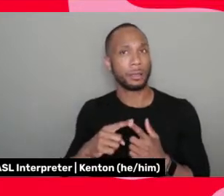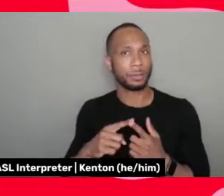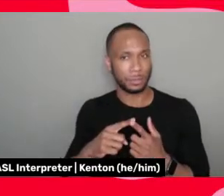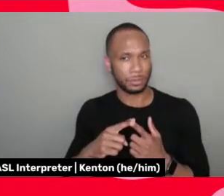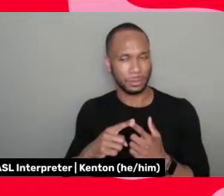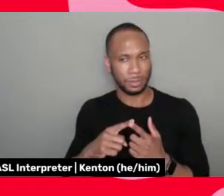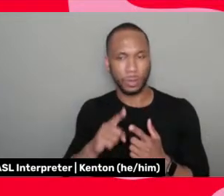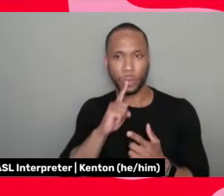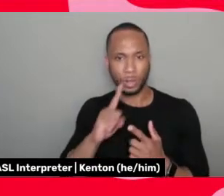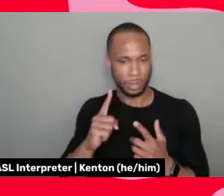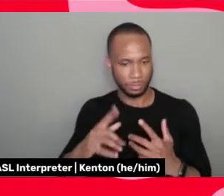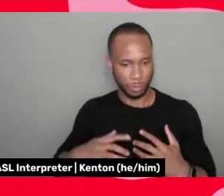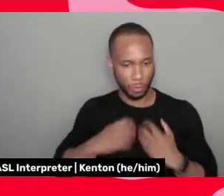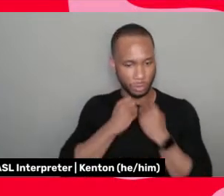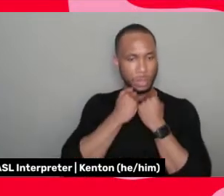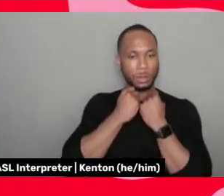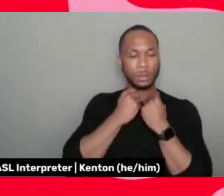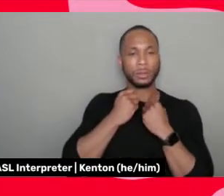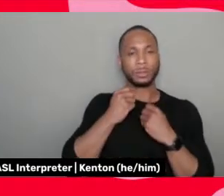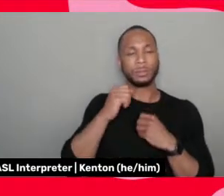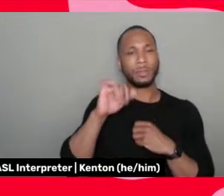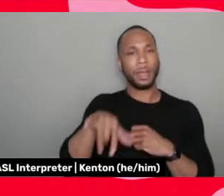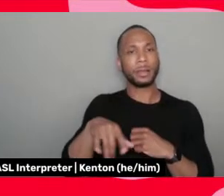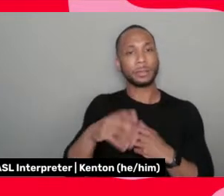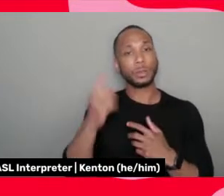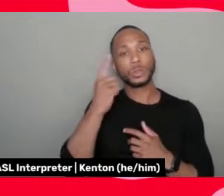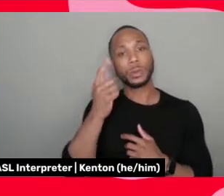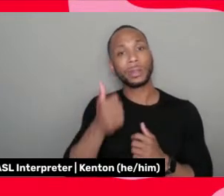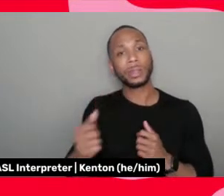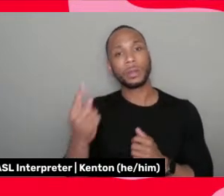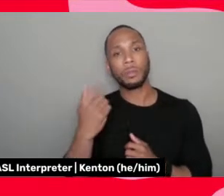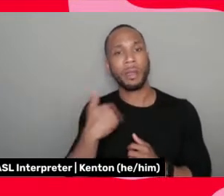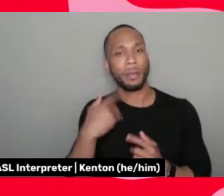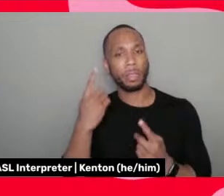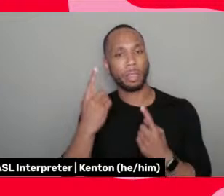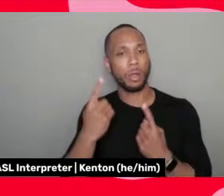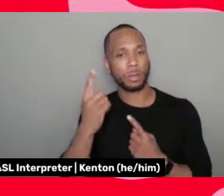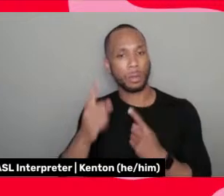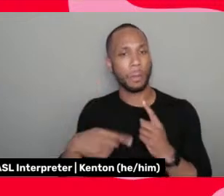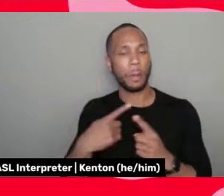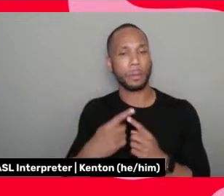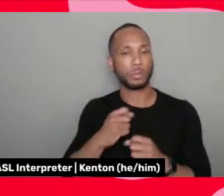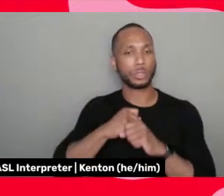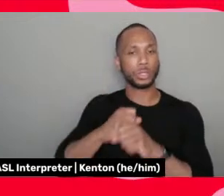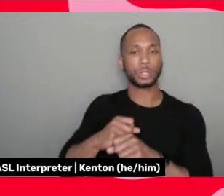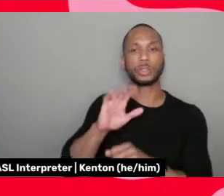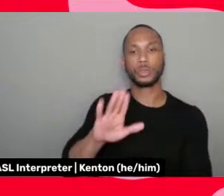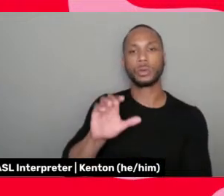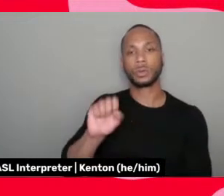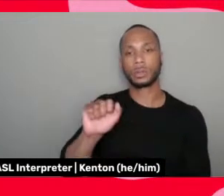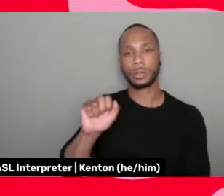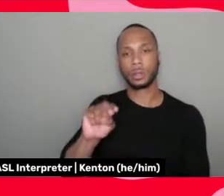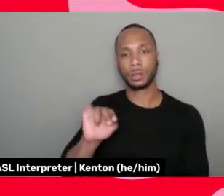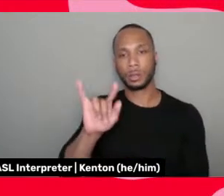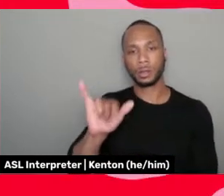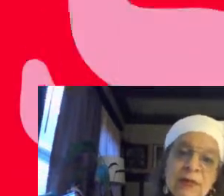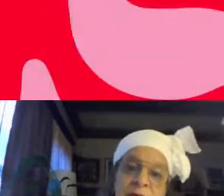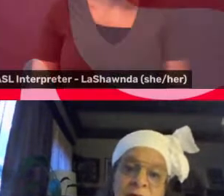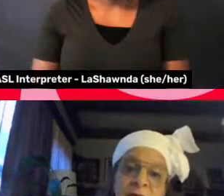overtake her? Um, so just wondering, anyone have any thoughts on protecting your sanity as a Black female artist?